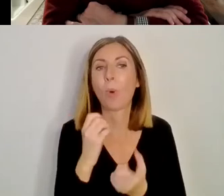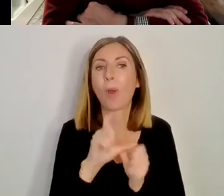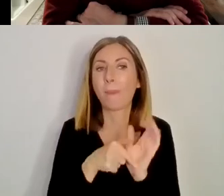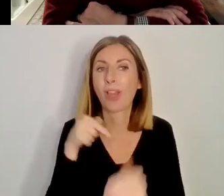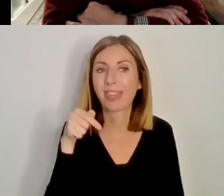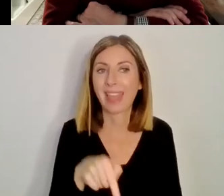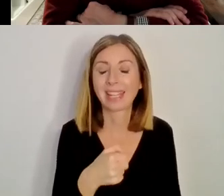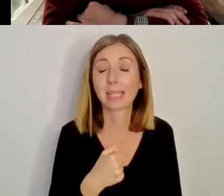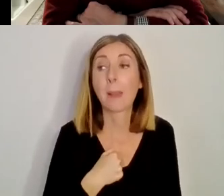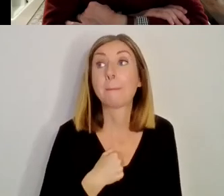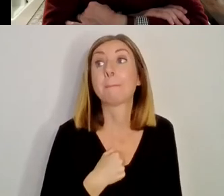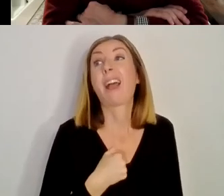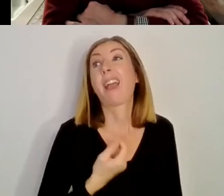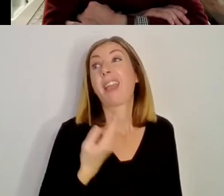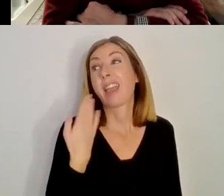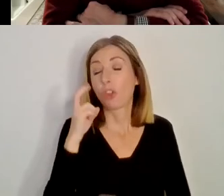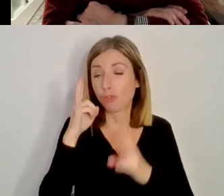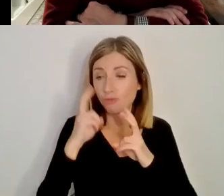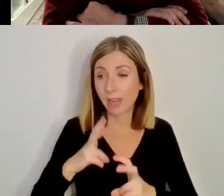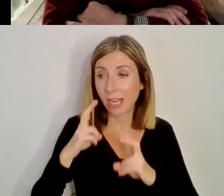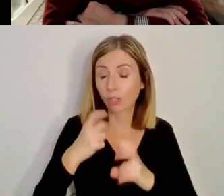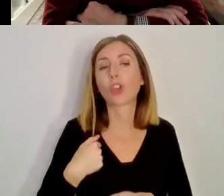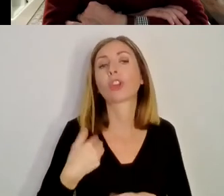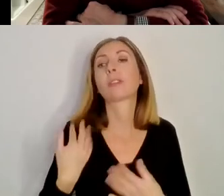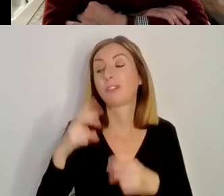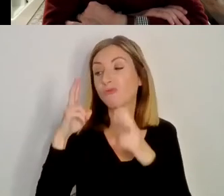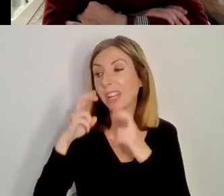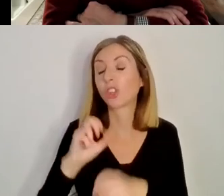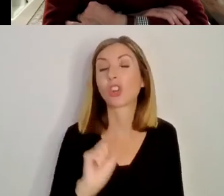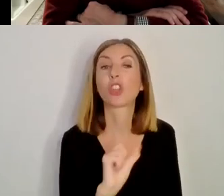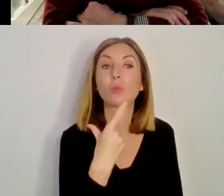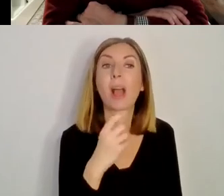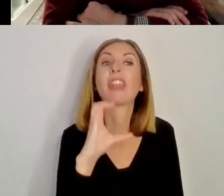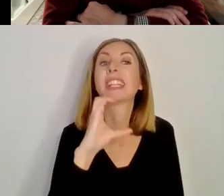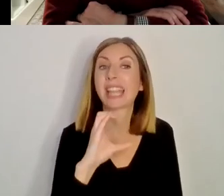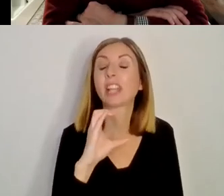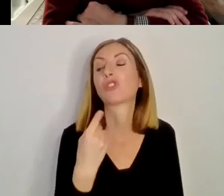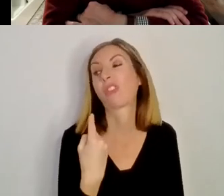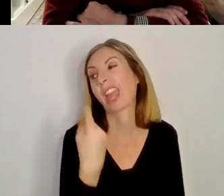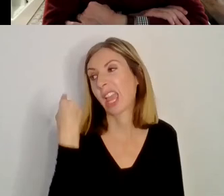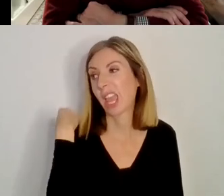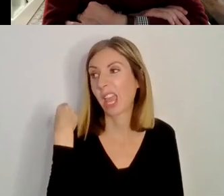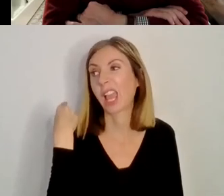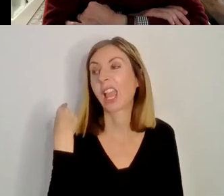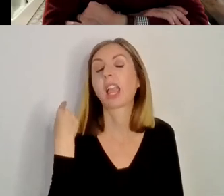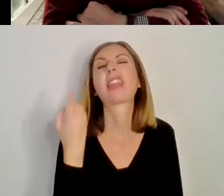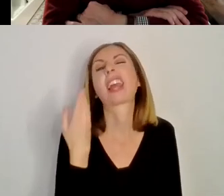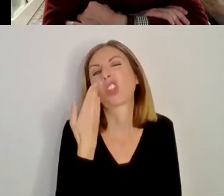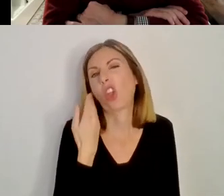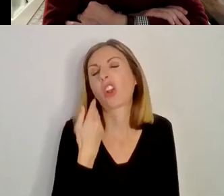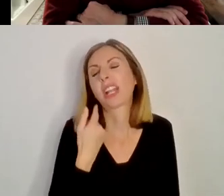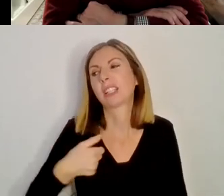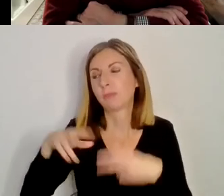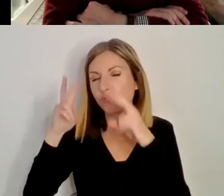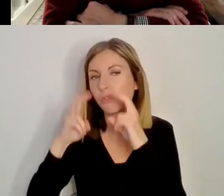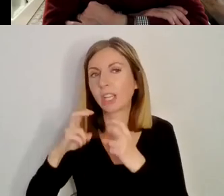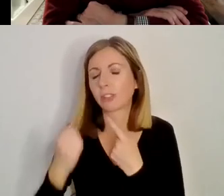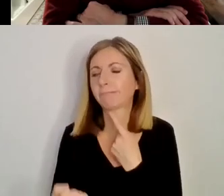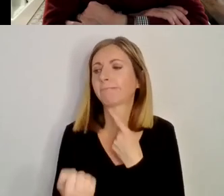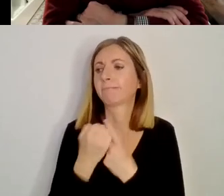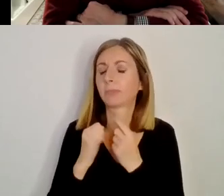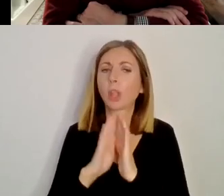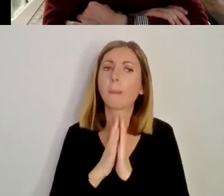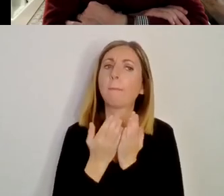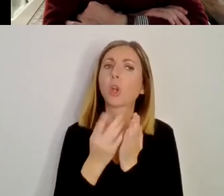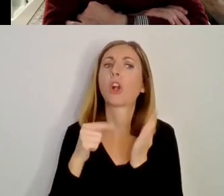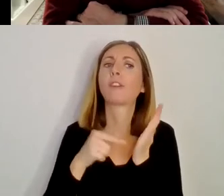the earliest I really go is the, the 12th century and the Book of Deer. And I was very struck with the, the Gaelic notes in the Book of Deer and the, the,